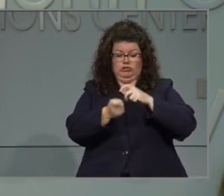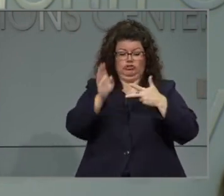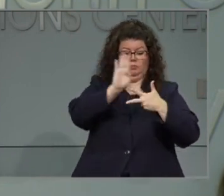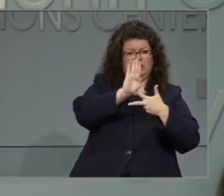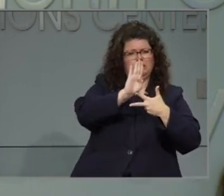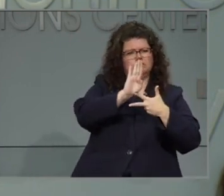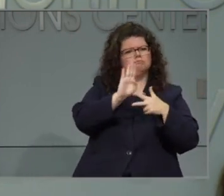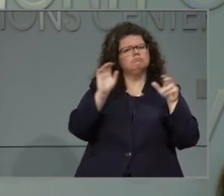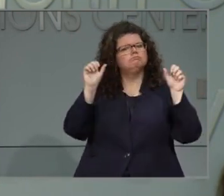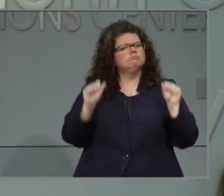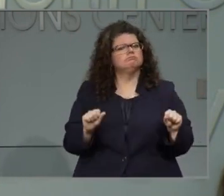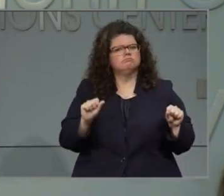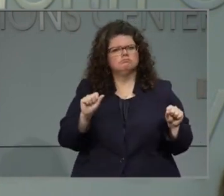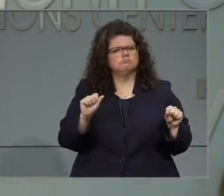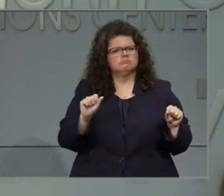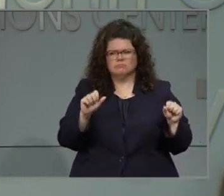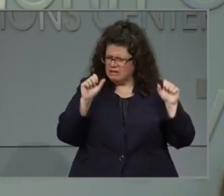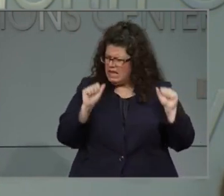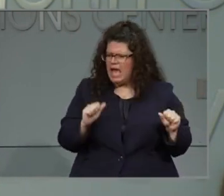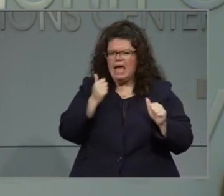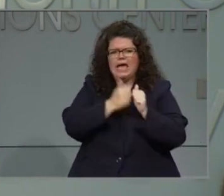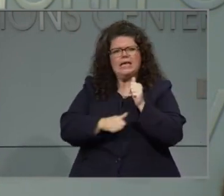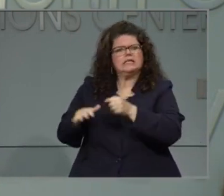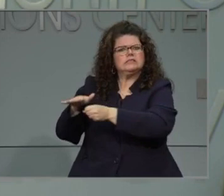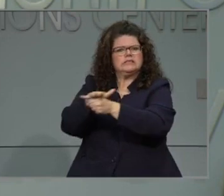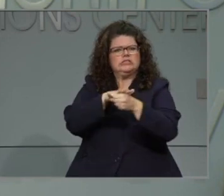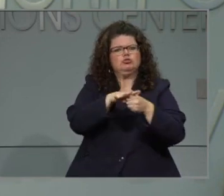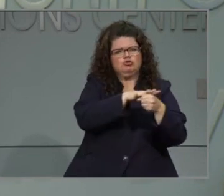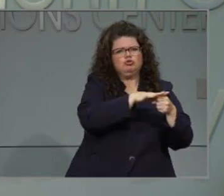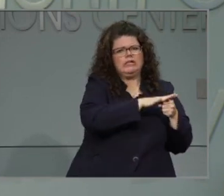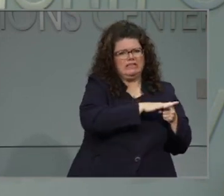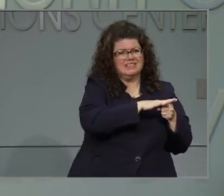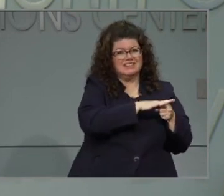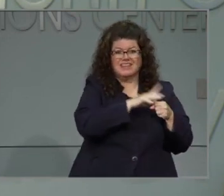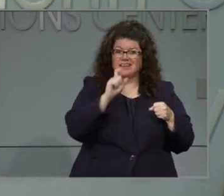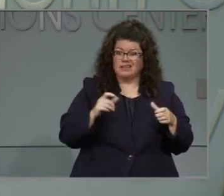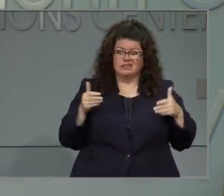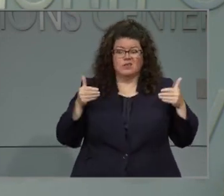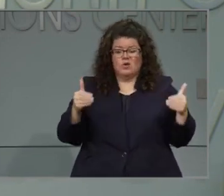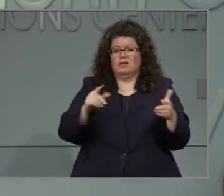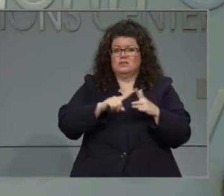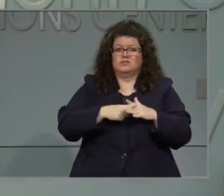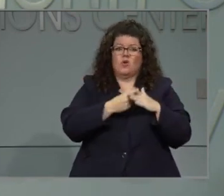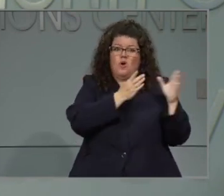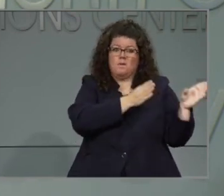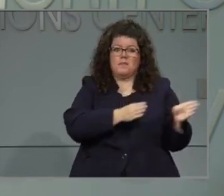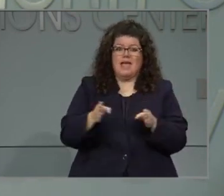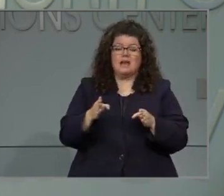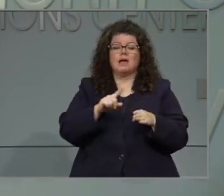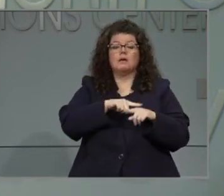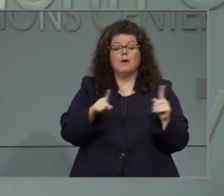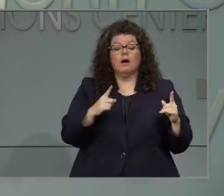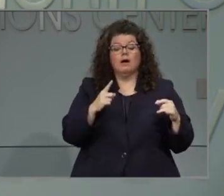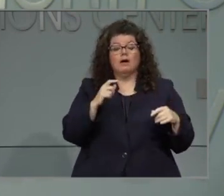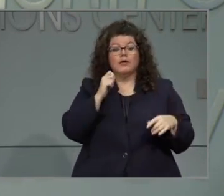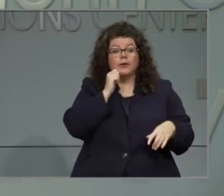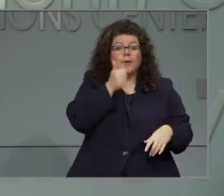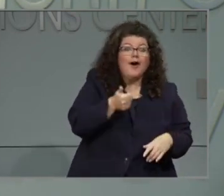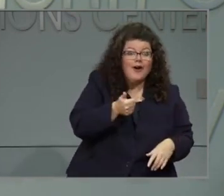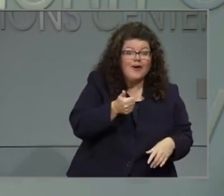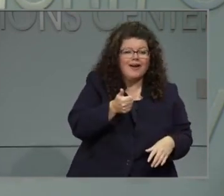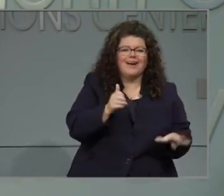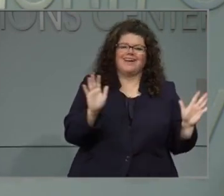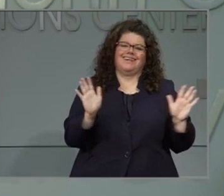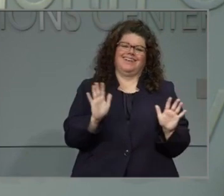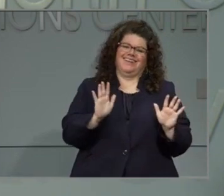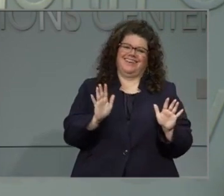any district, and they do need to make these plans out into the future so that parents can